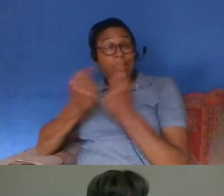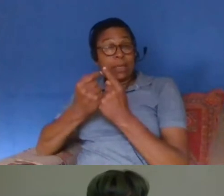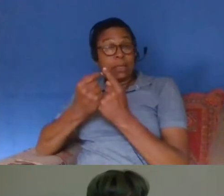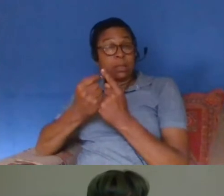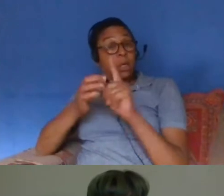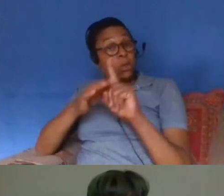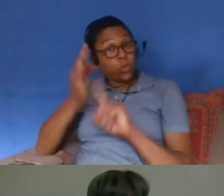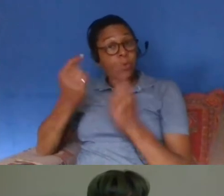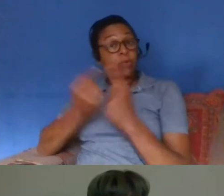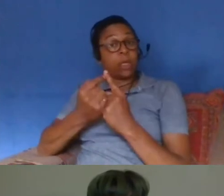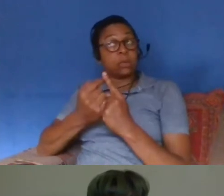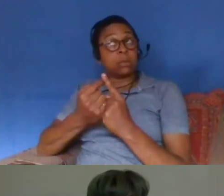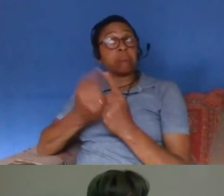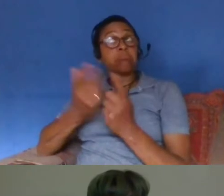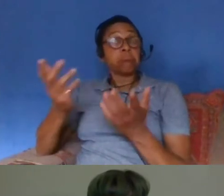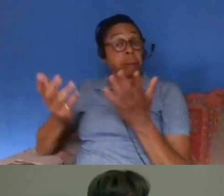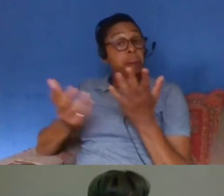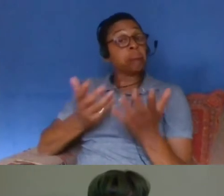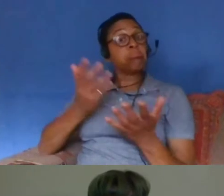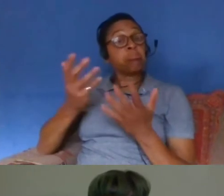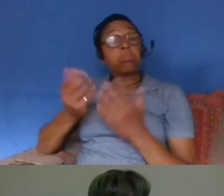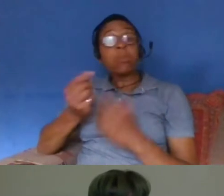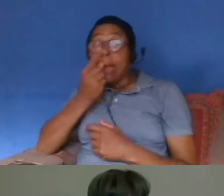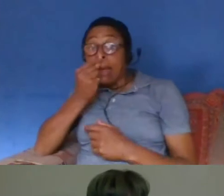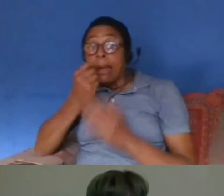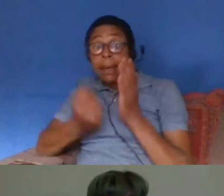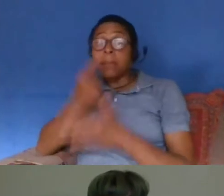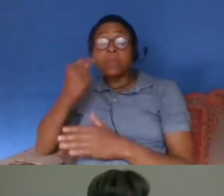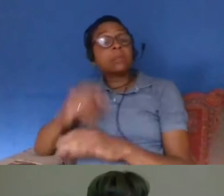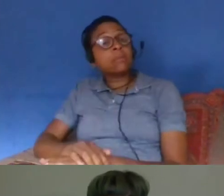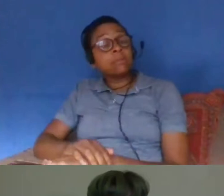um then you know that that can happen in current circumstances